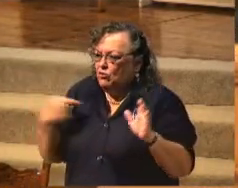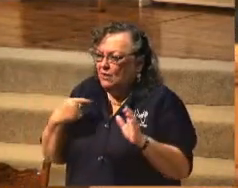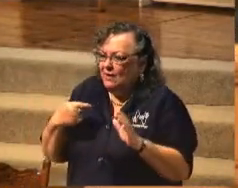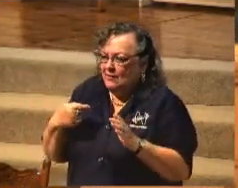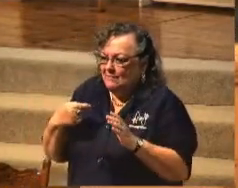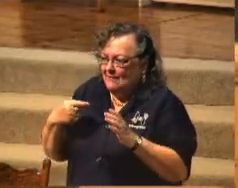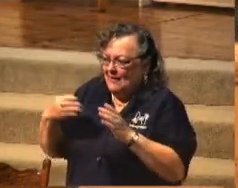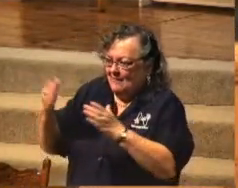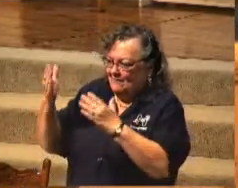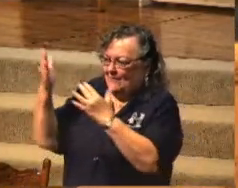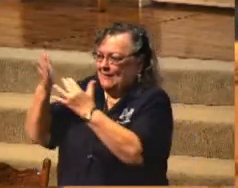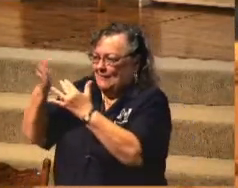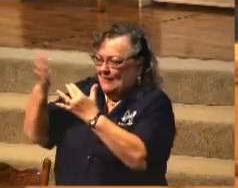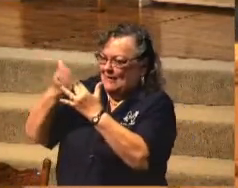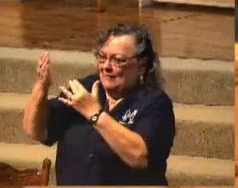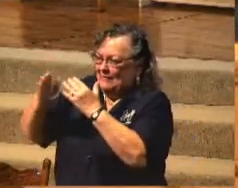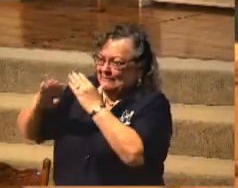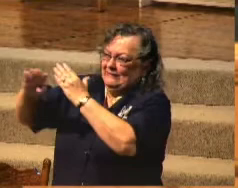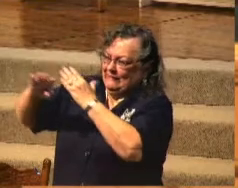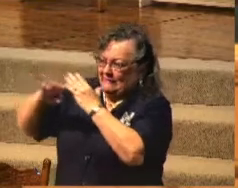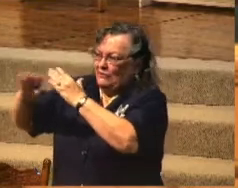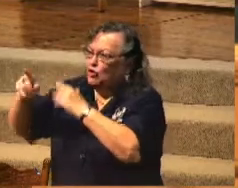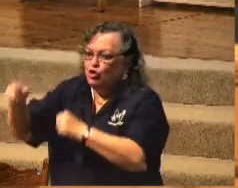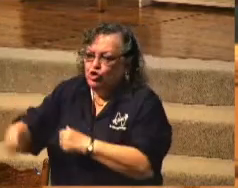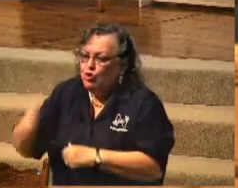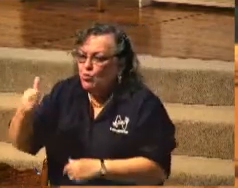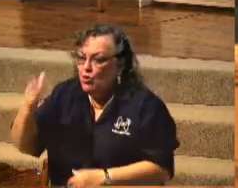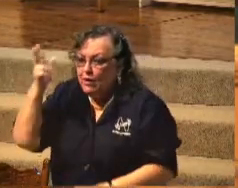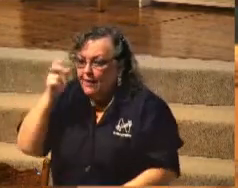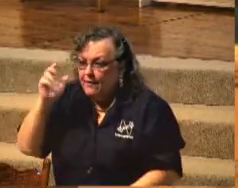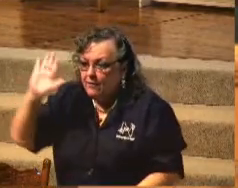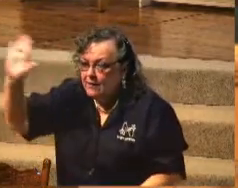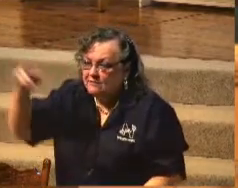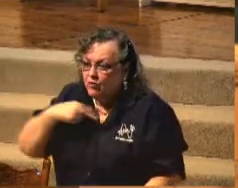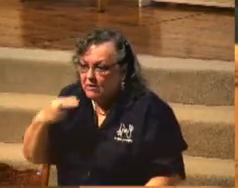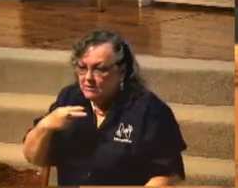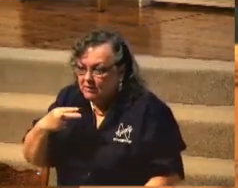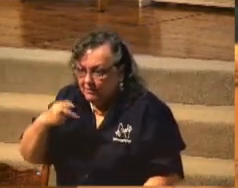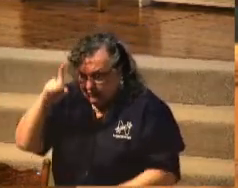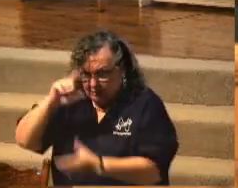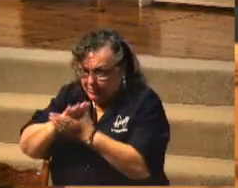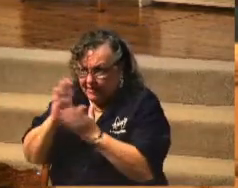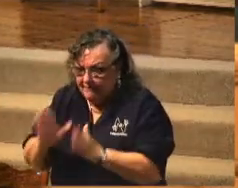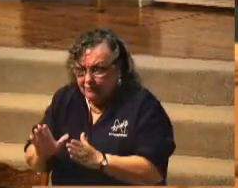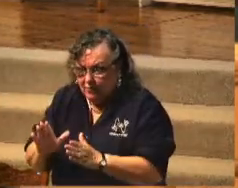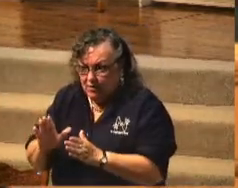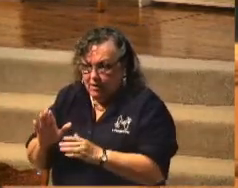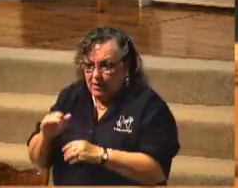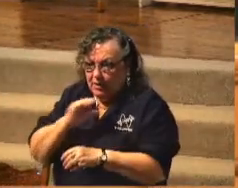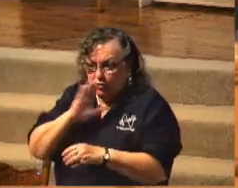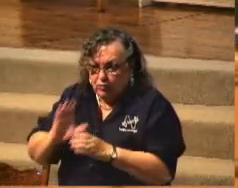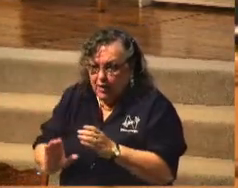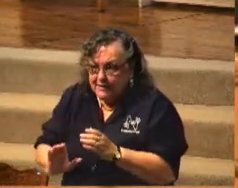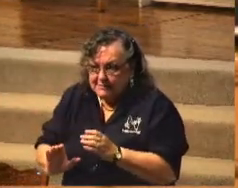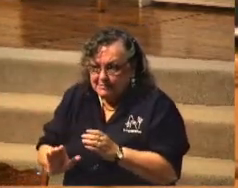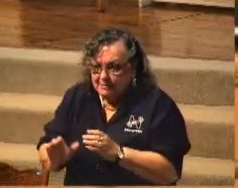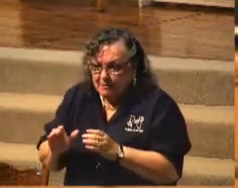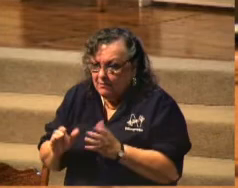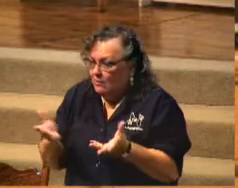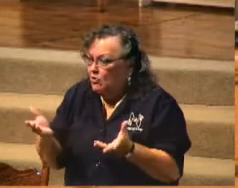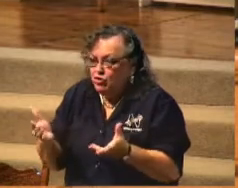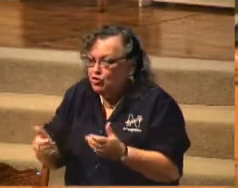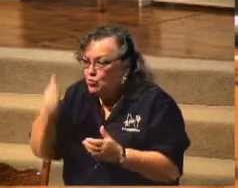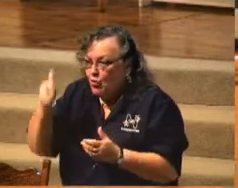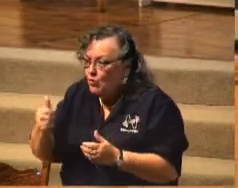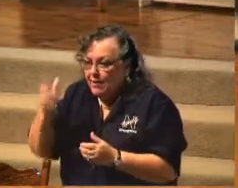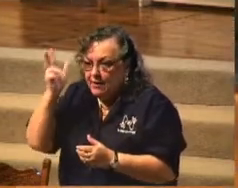line. You're not going to hear His voice, even as a believer in Christ. You might hear His voice through circumstances. You